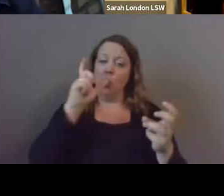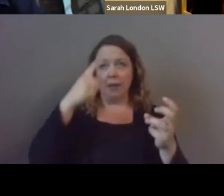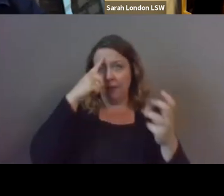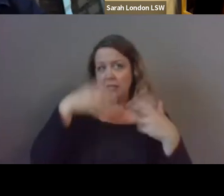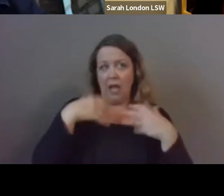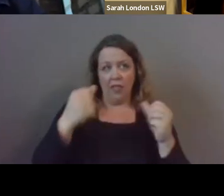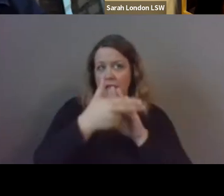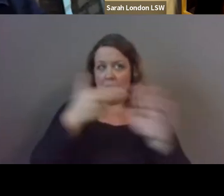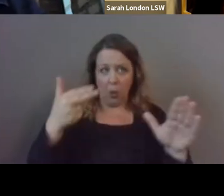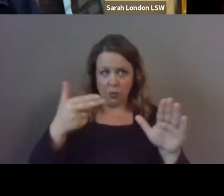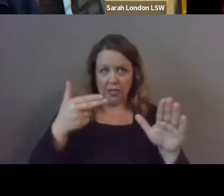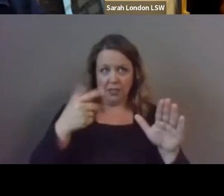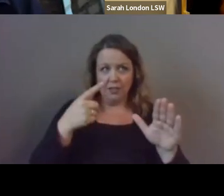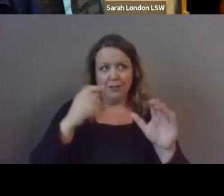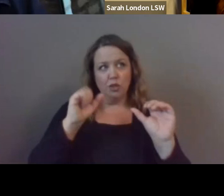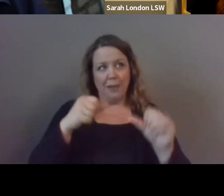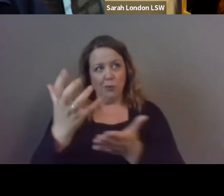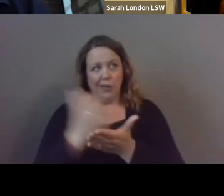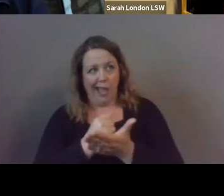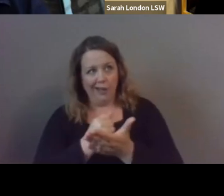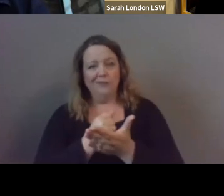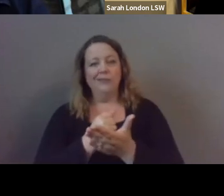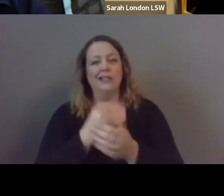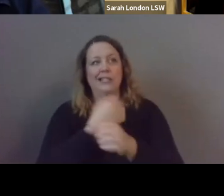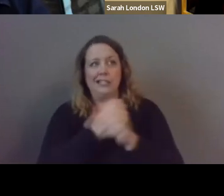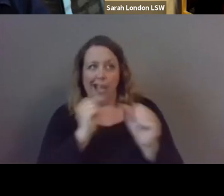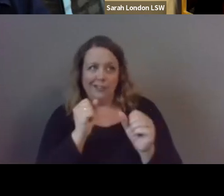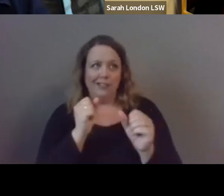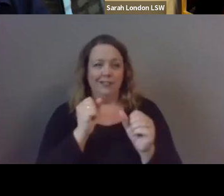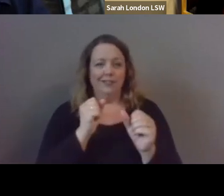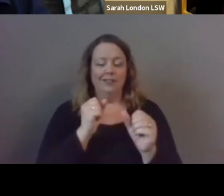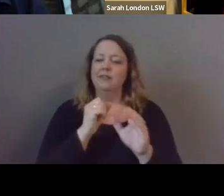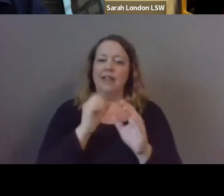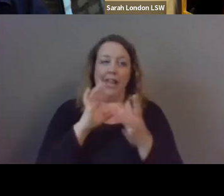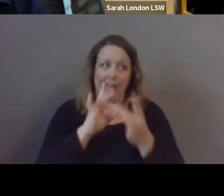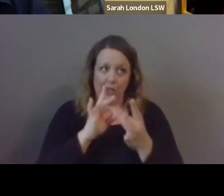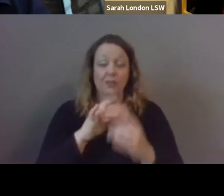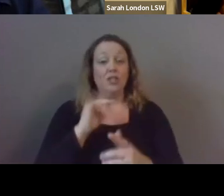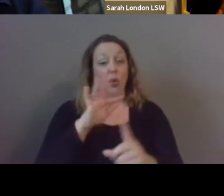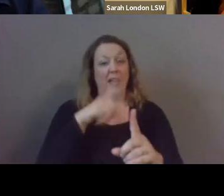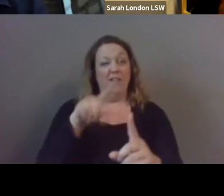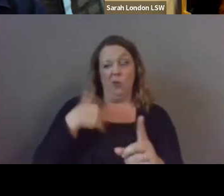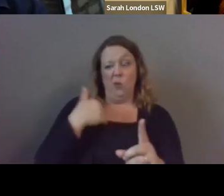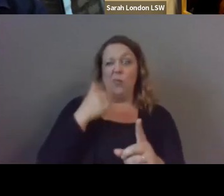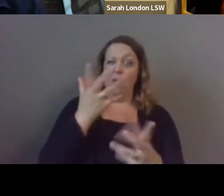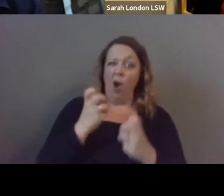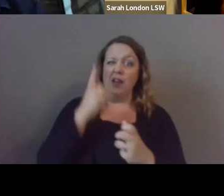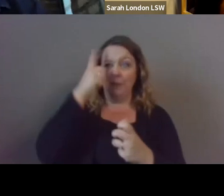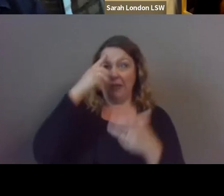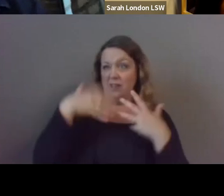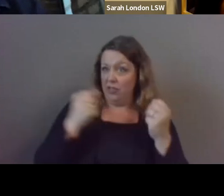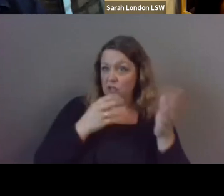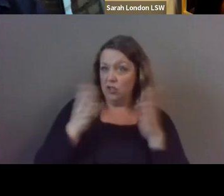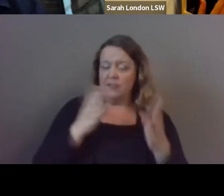safety and connection um and if our youth are interested in connecting with mental health services our mentors have direct